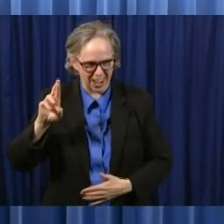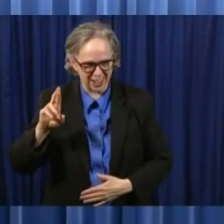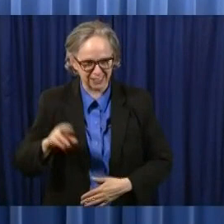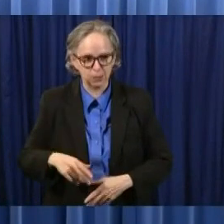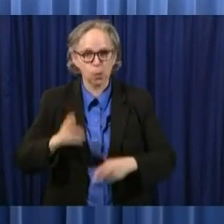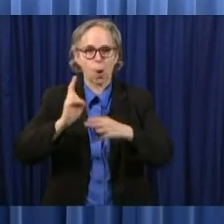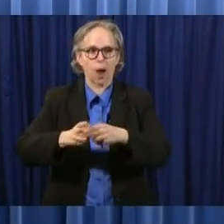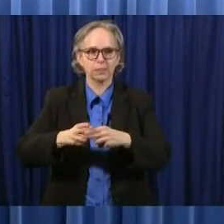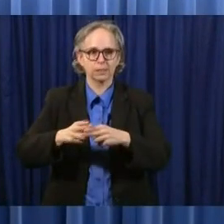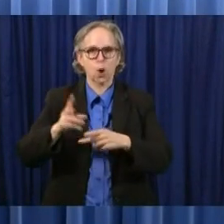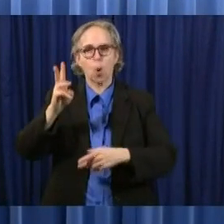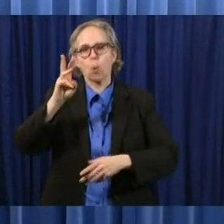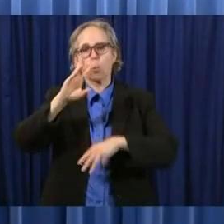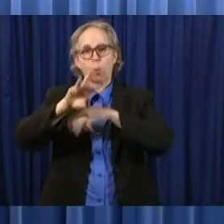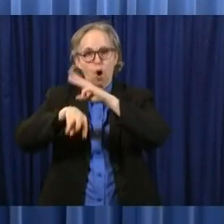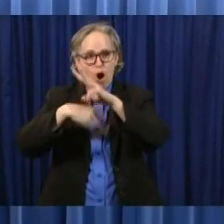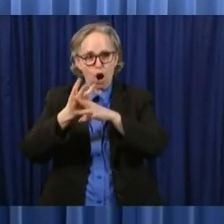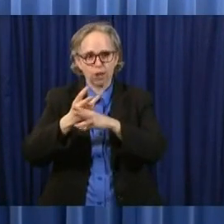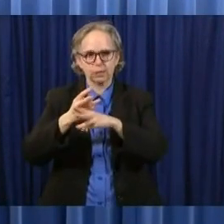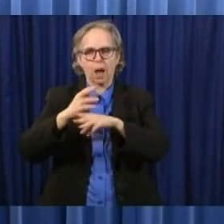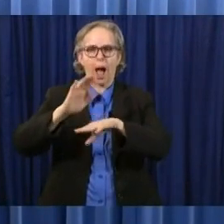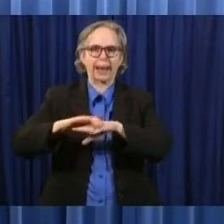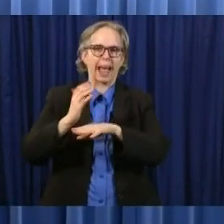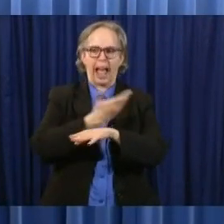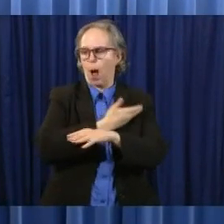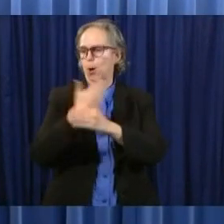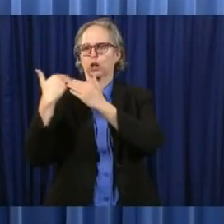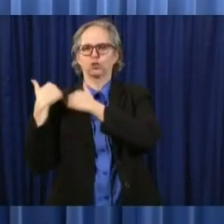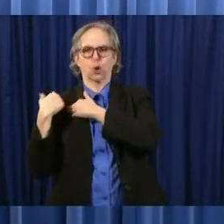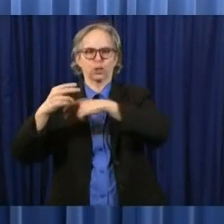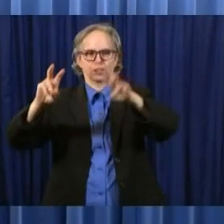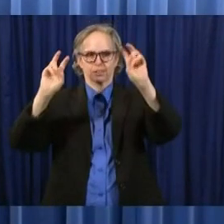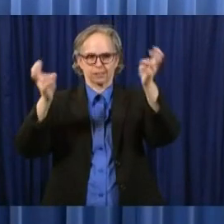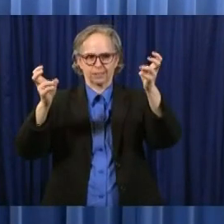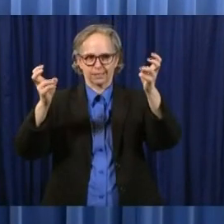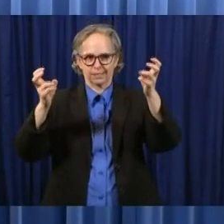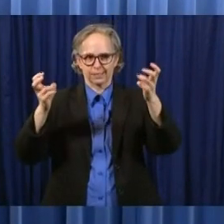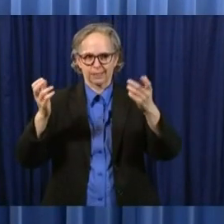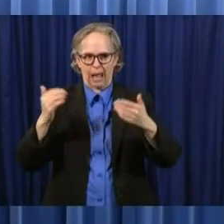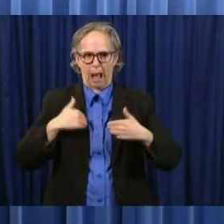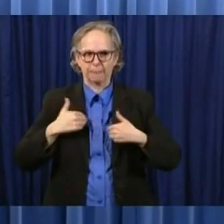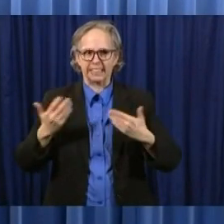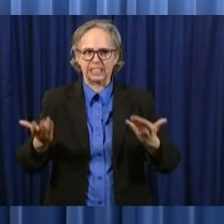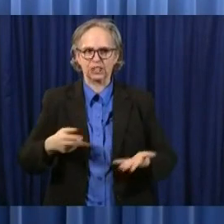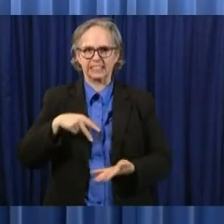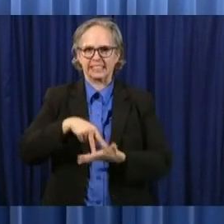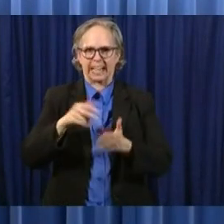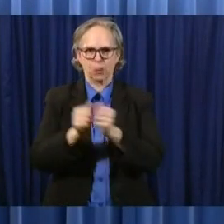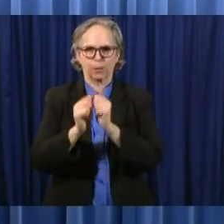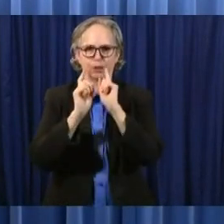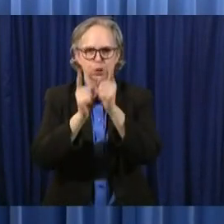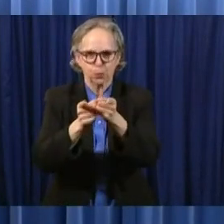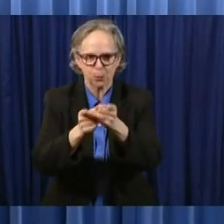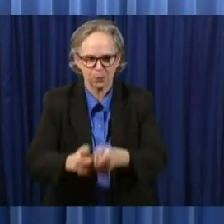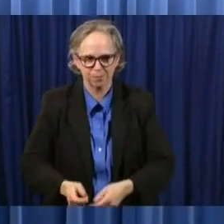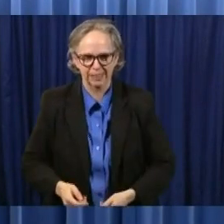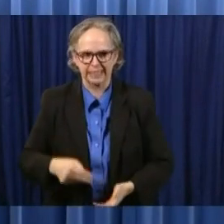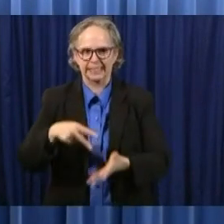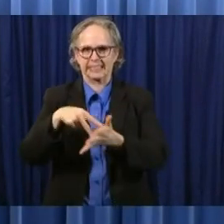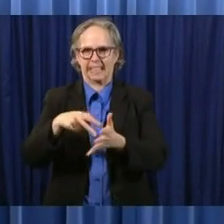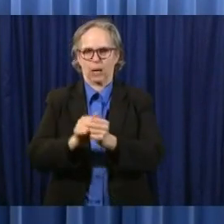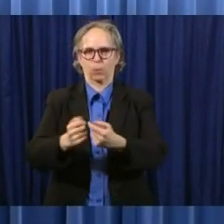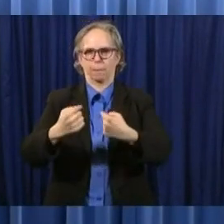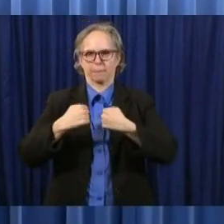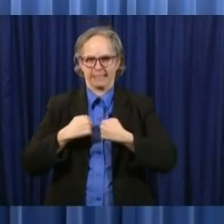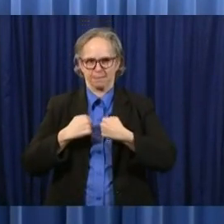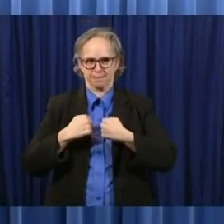our shoulders the song features the lyric i'm here standing with you here standing with me standing with